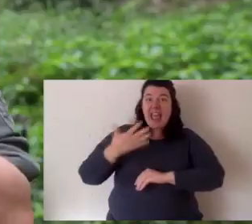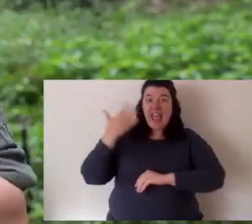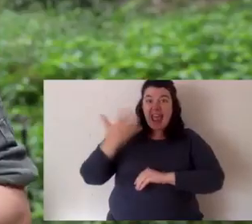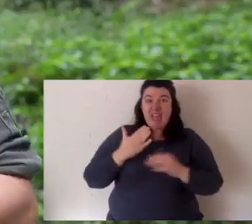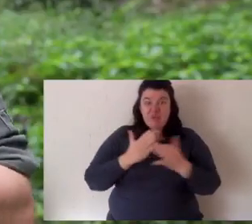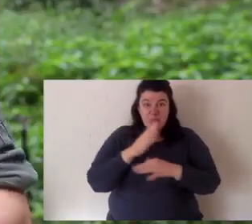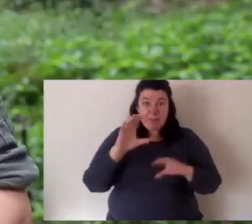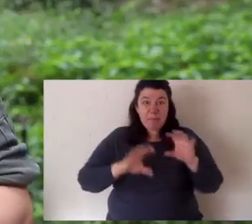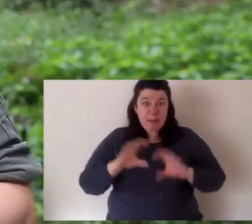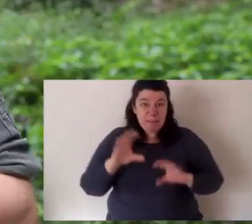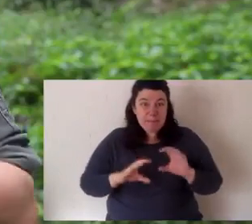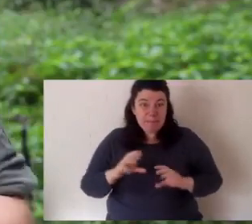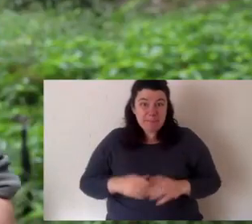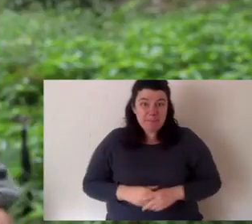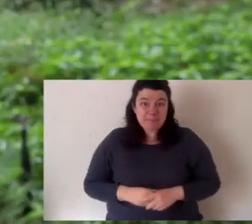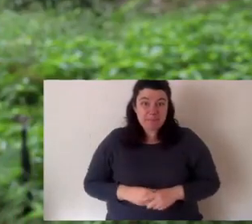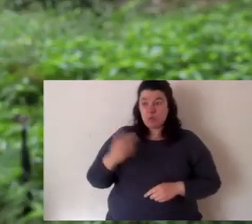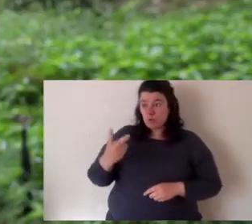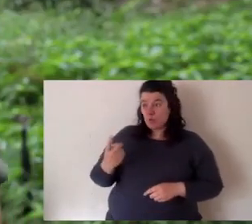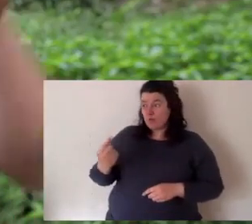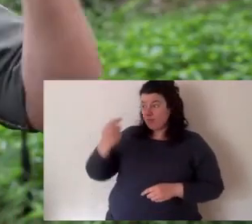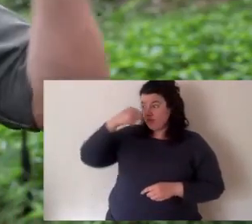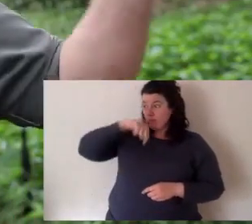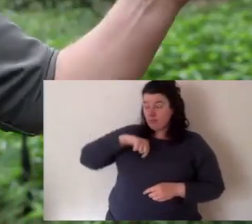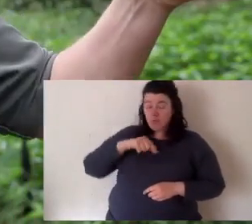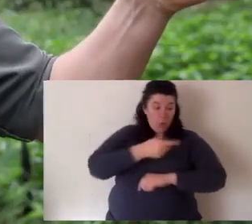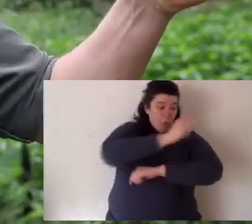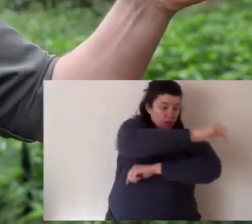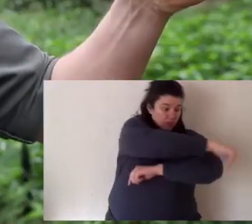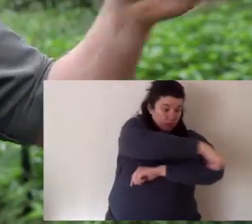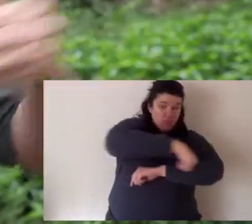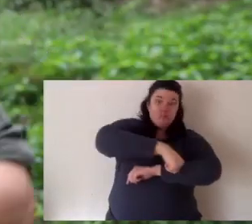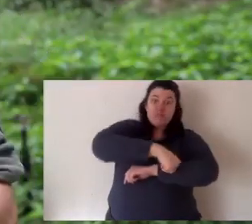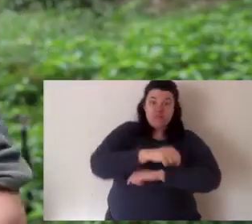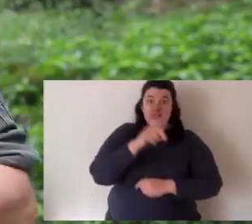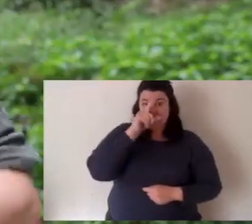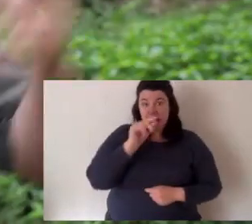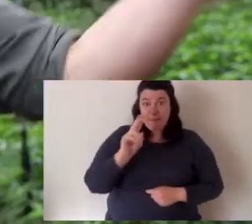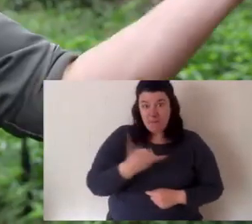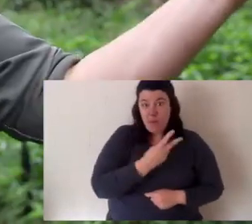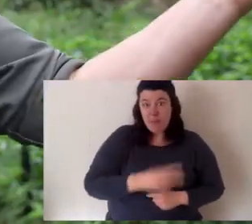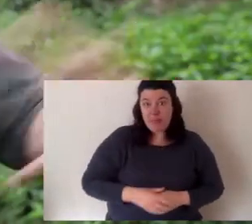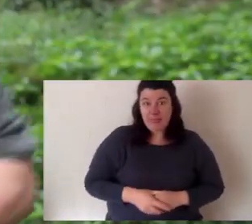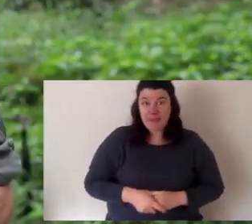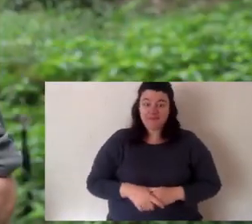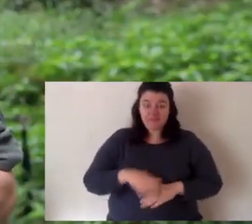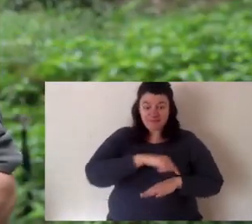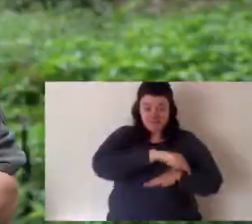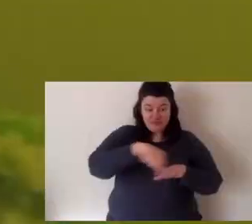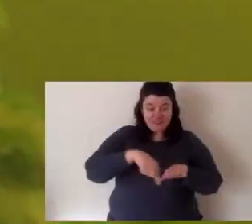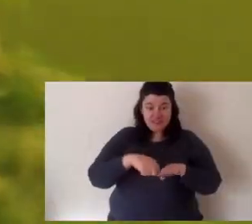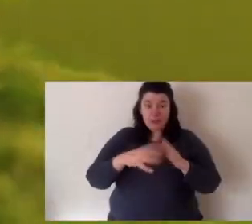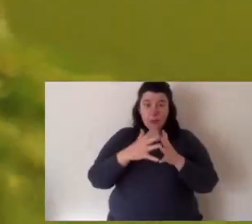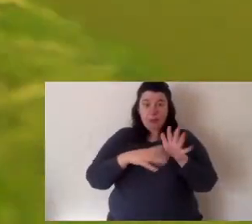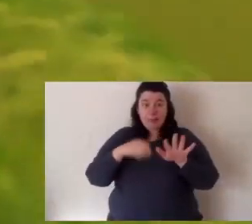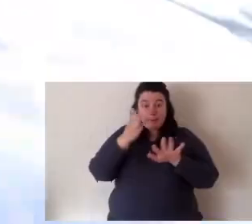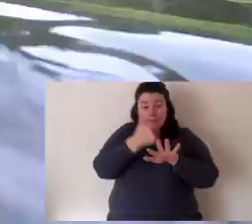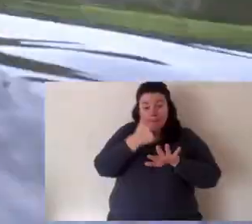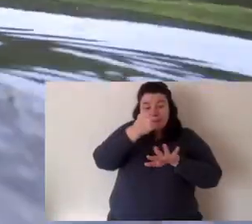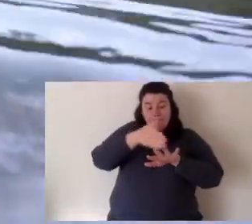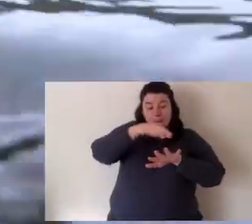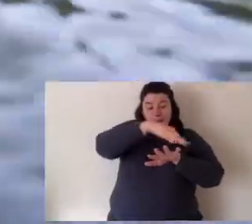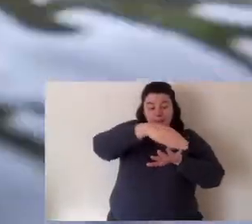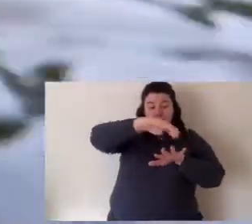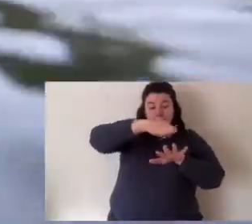in. And they can extract oxygen from that water. So there are two mechanisms for extracting oxygen from air and water. And their